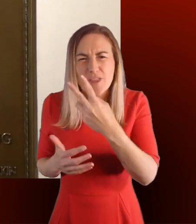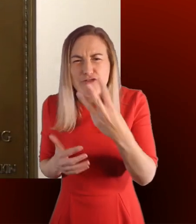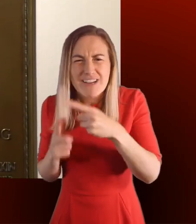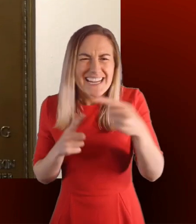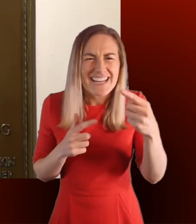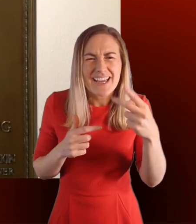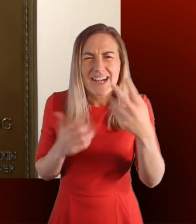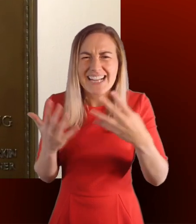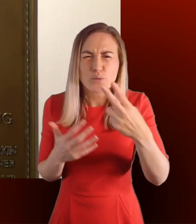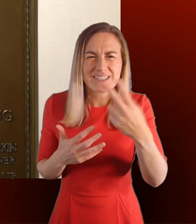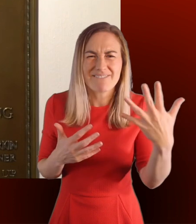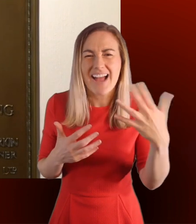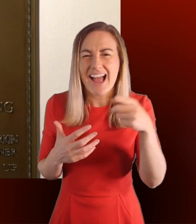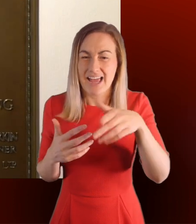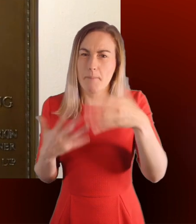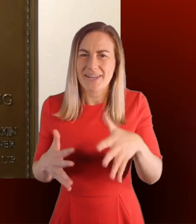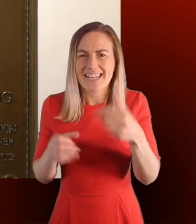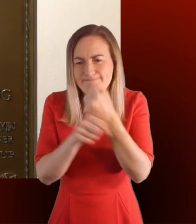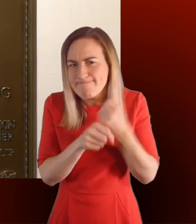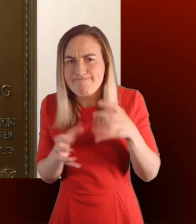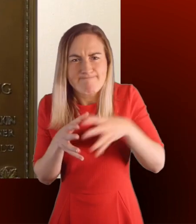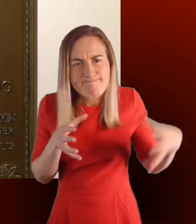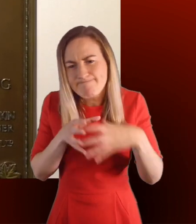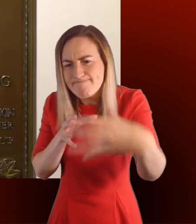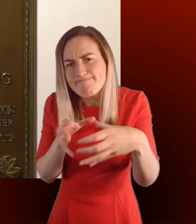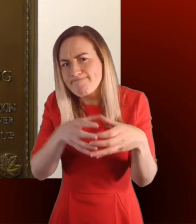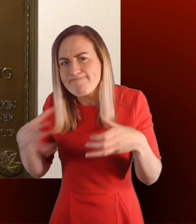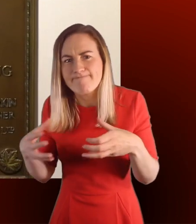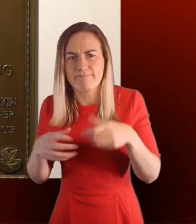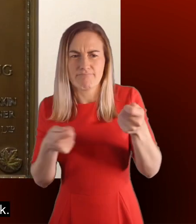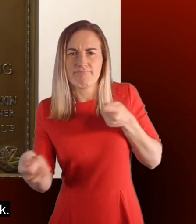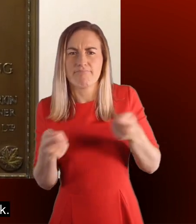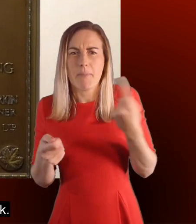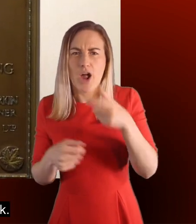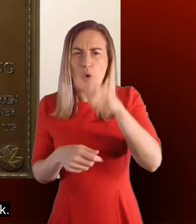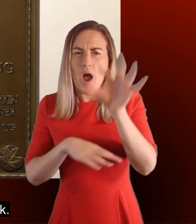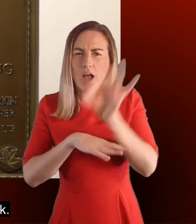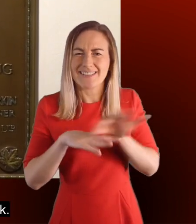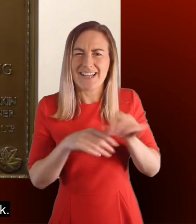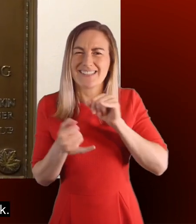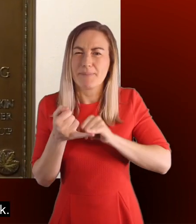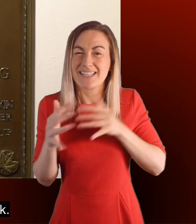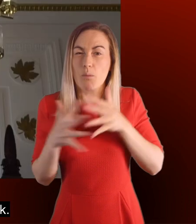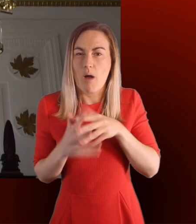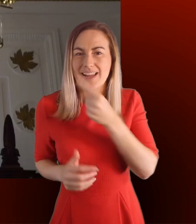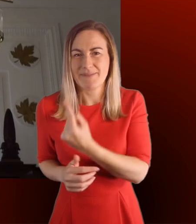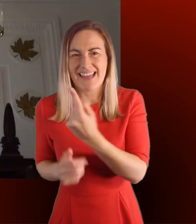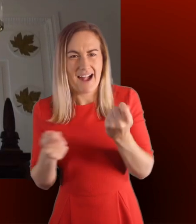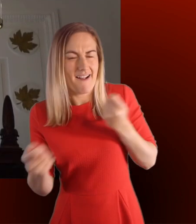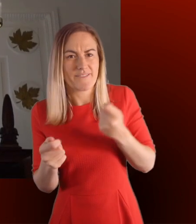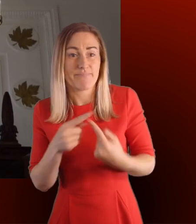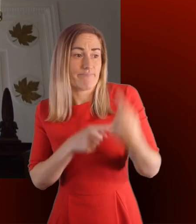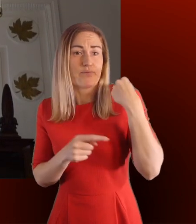1925 extensive renovations of Canada House took place under the guidance of architect Septimus Warwick. On the